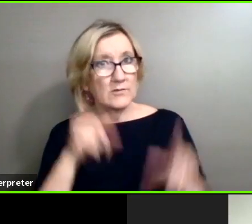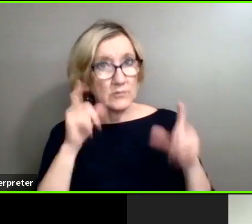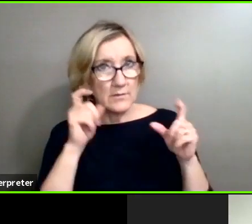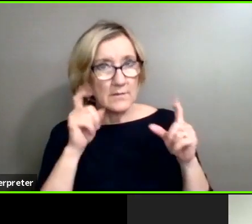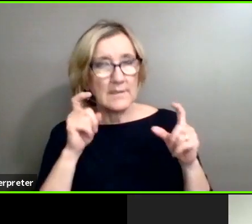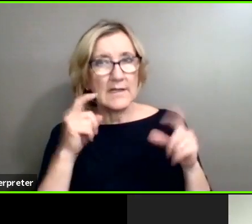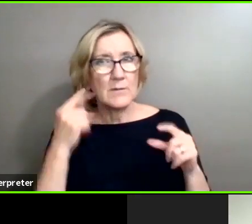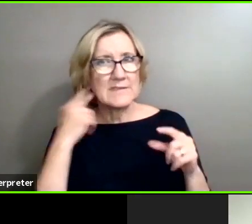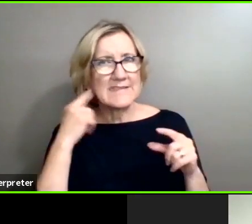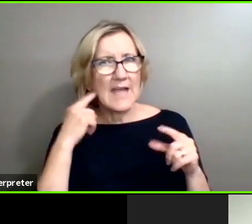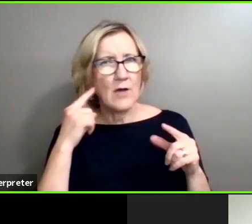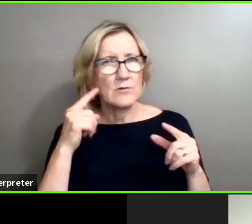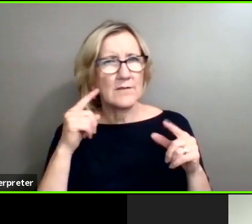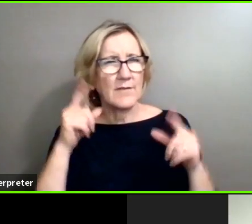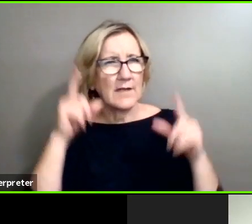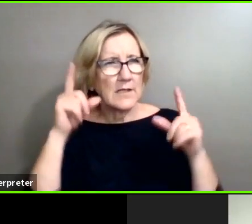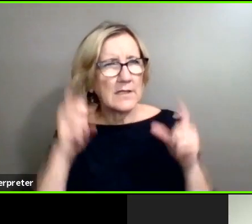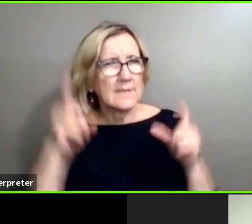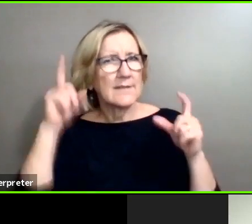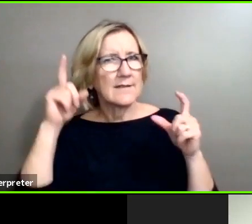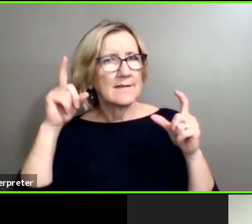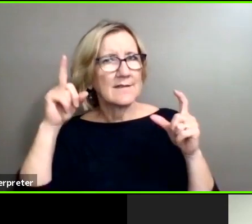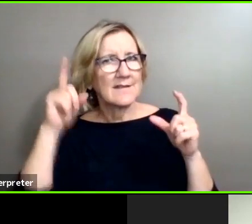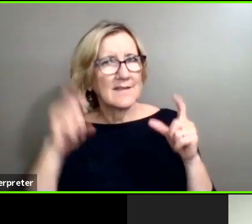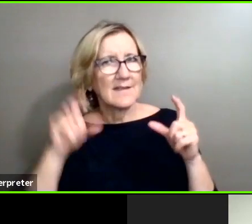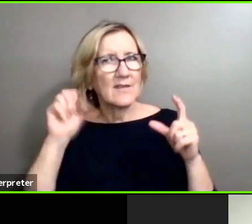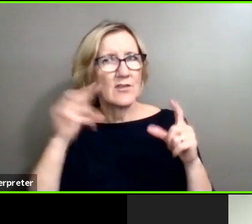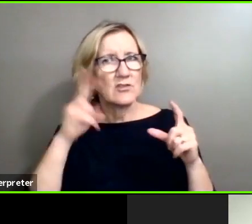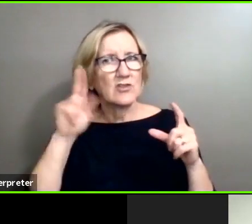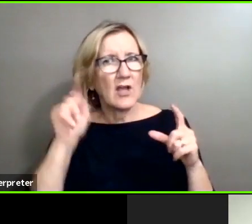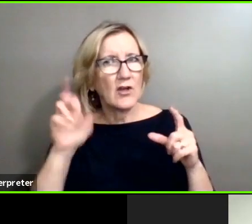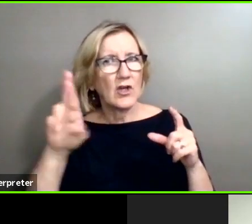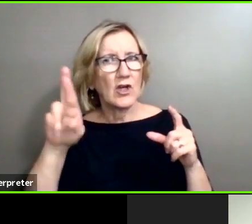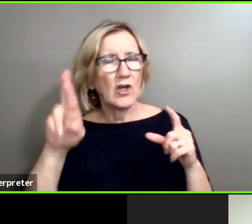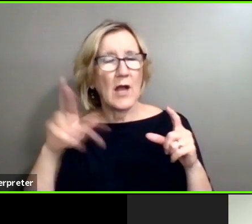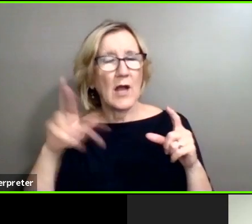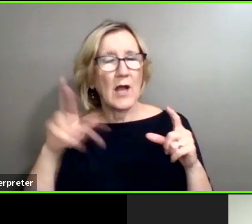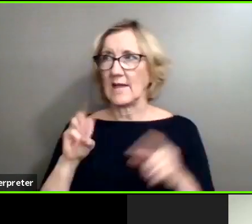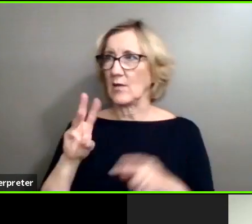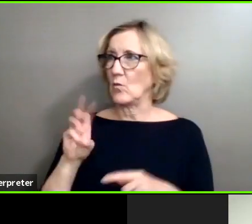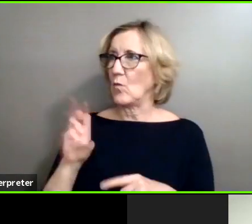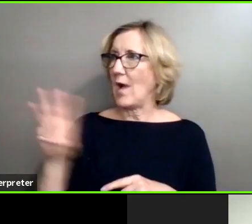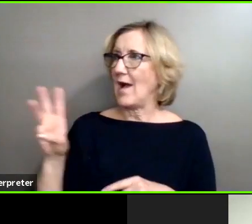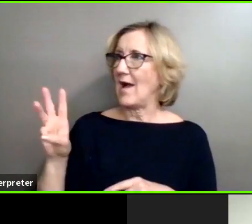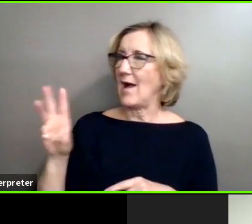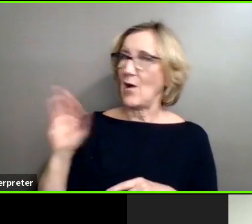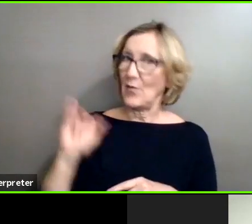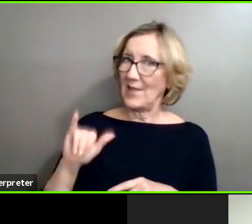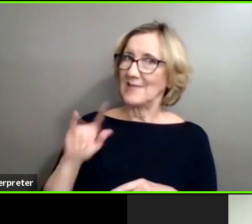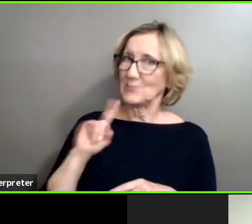of the shutter. The sound of the camera going off. I was like, wow, that's exhilarating.